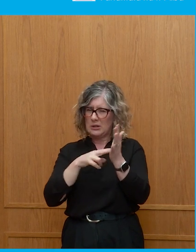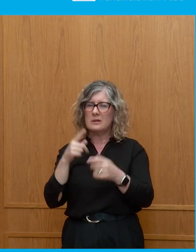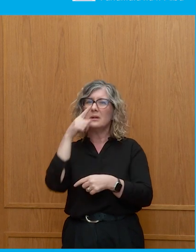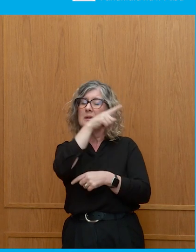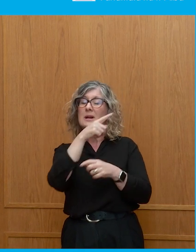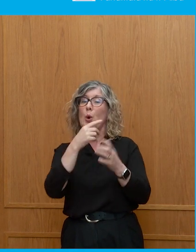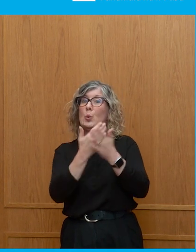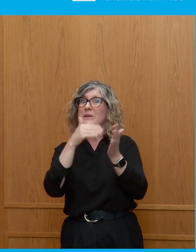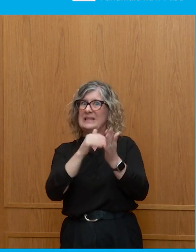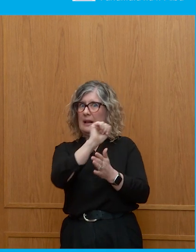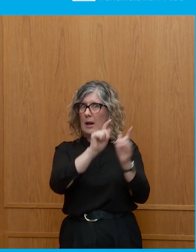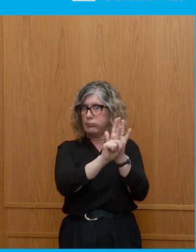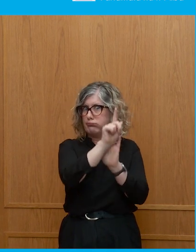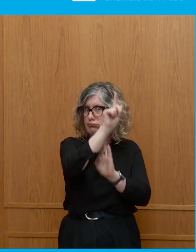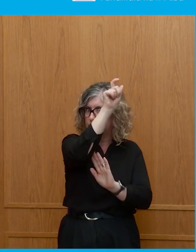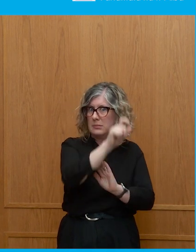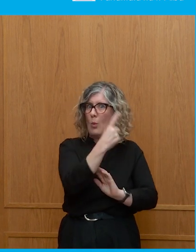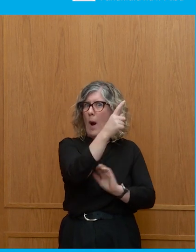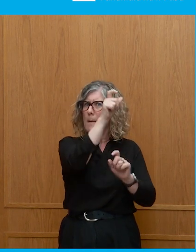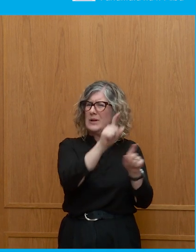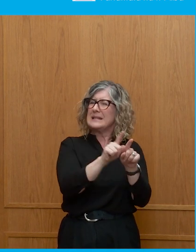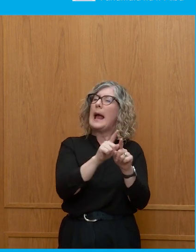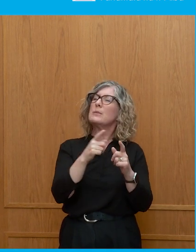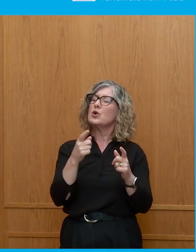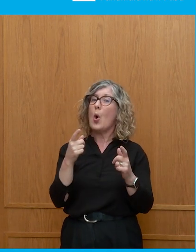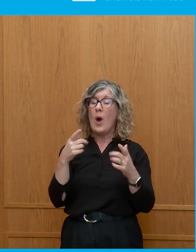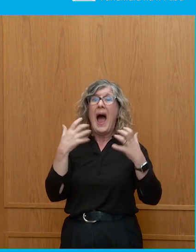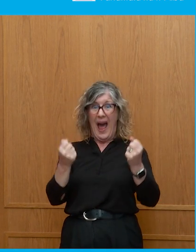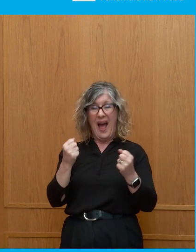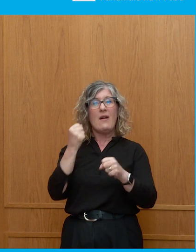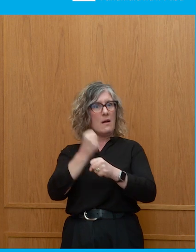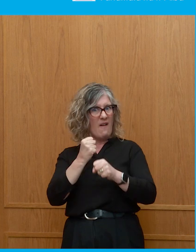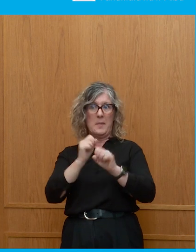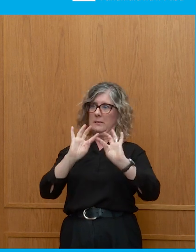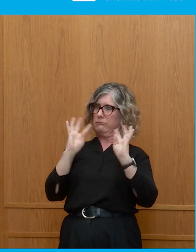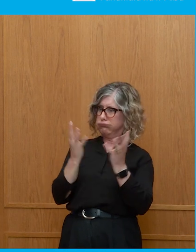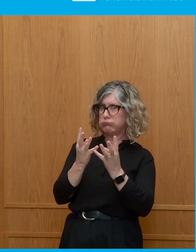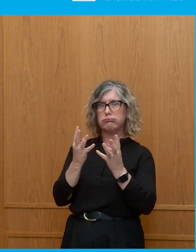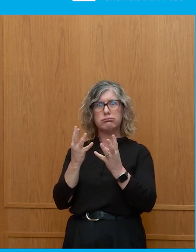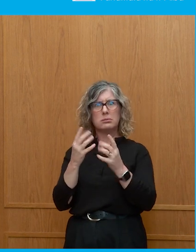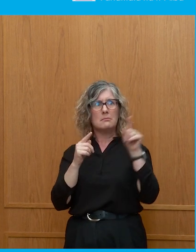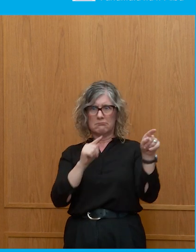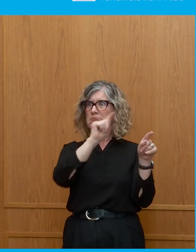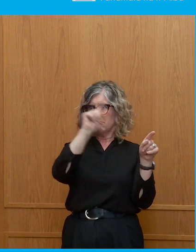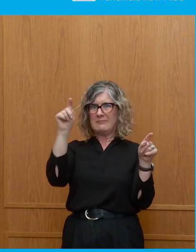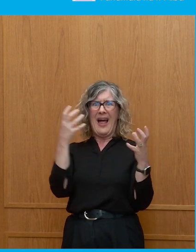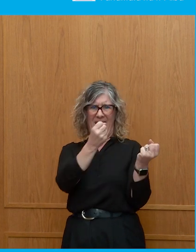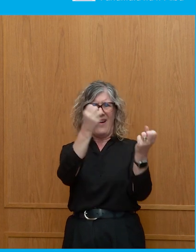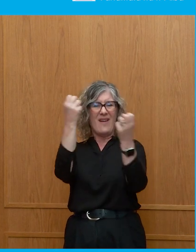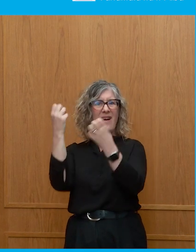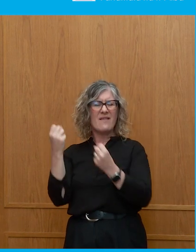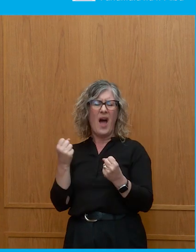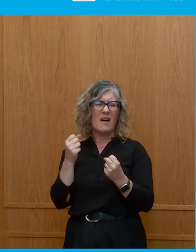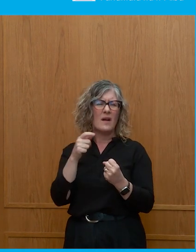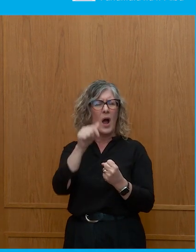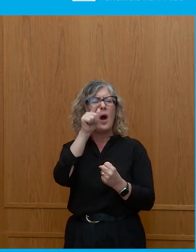where you had traditional representative democracy – and I know over the last 40 years, in any event, there has been